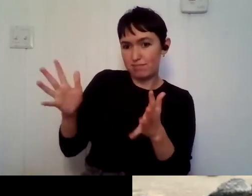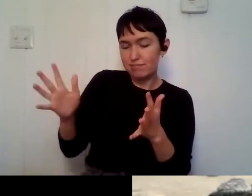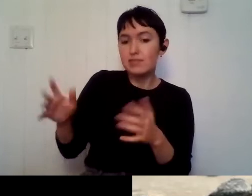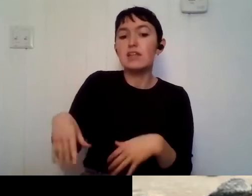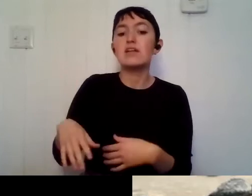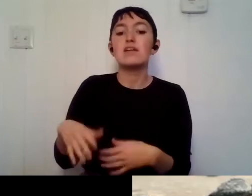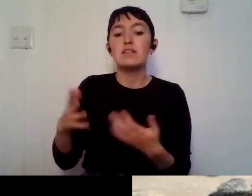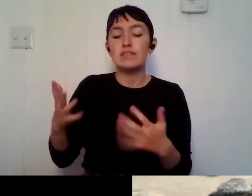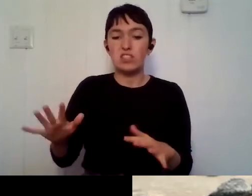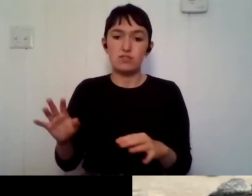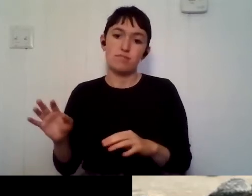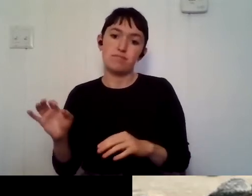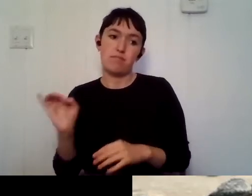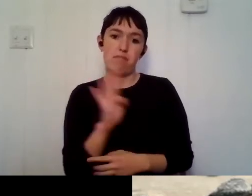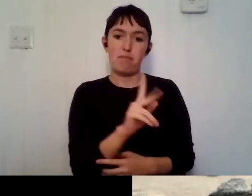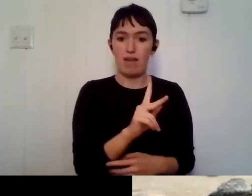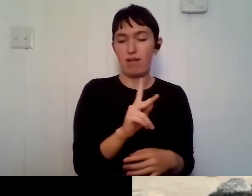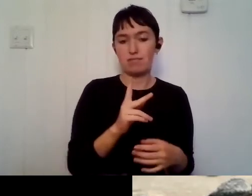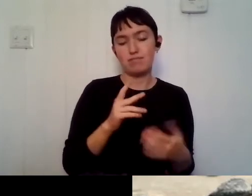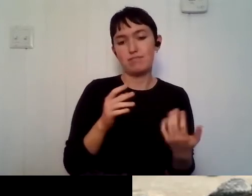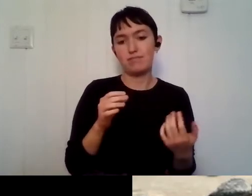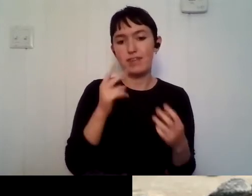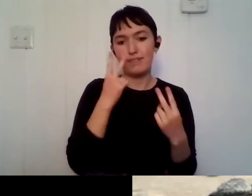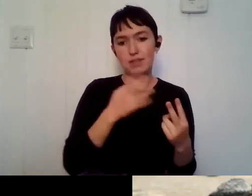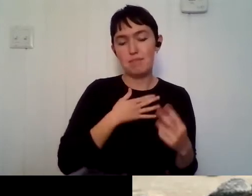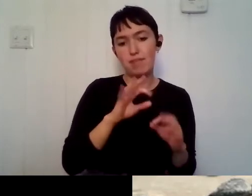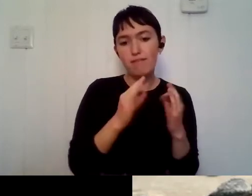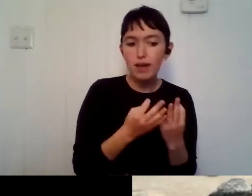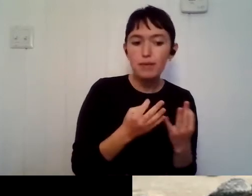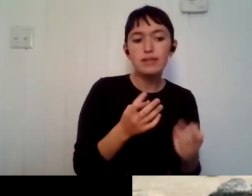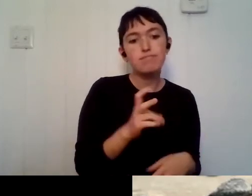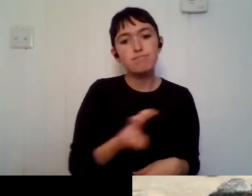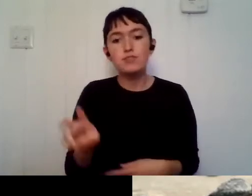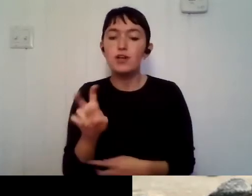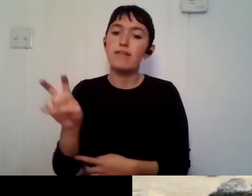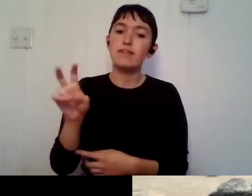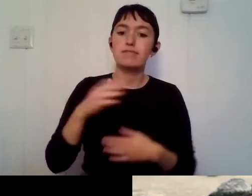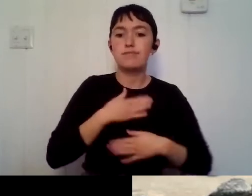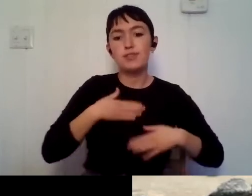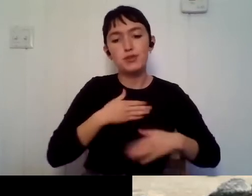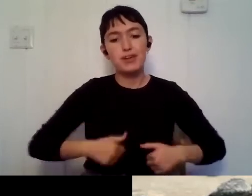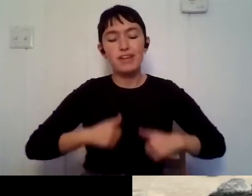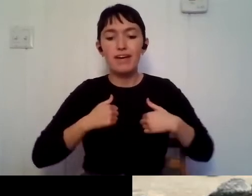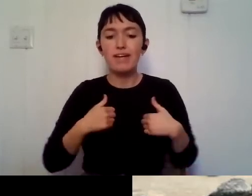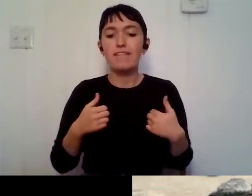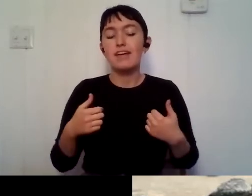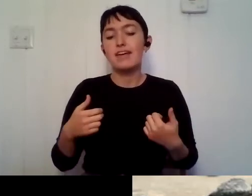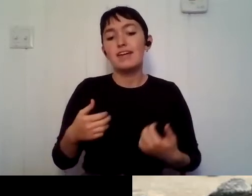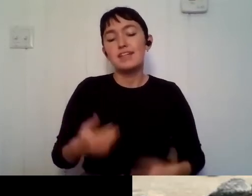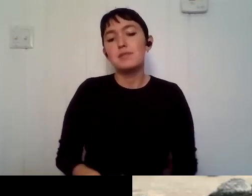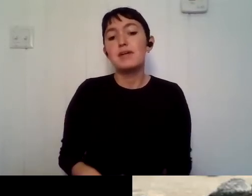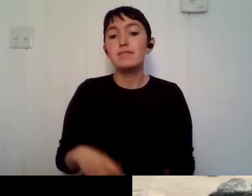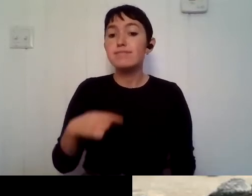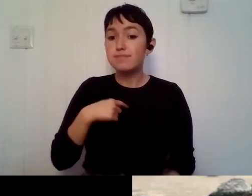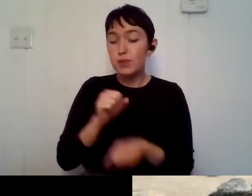um, be at home, um, visiting family and traveling, enjoying life. Um, but, um, when I was in Louisiana, um,